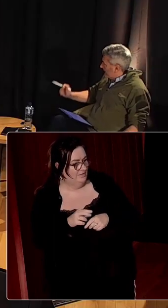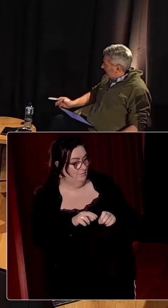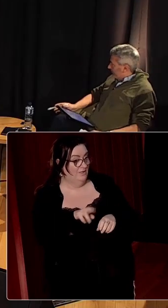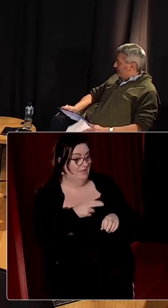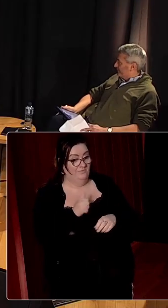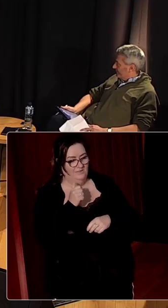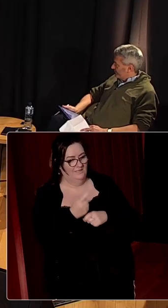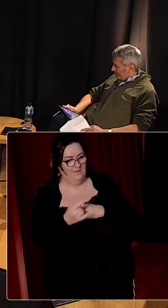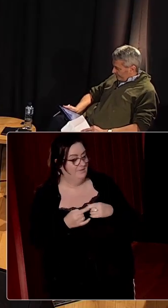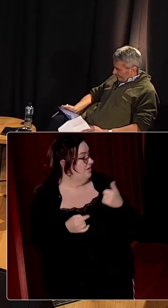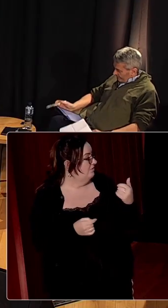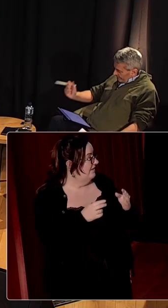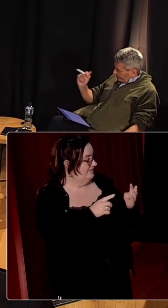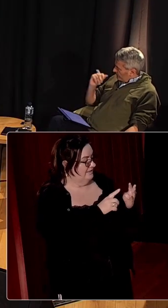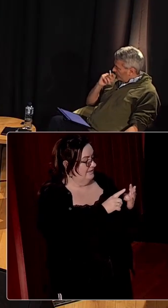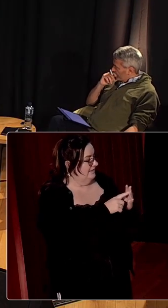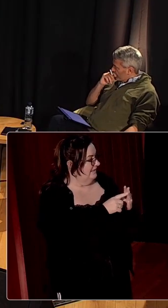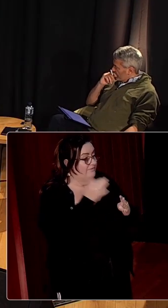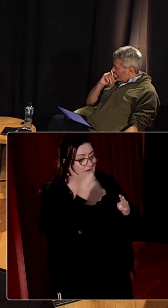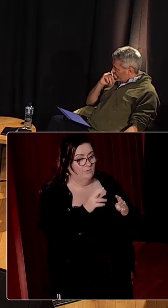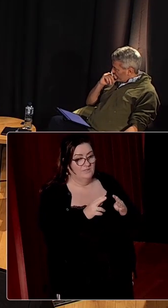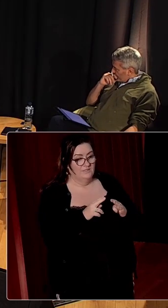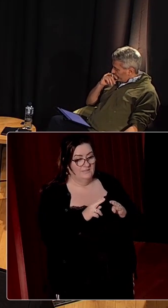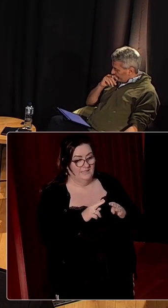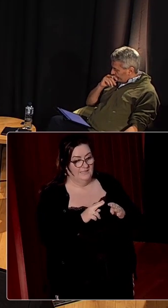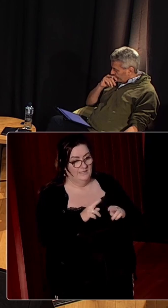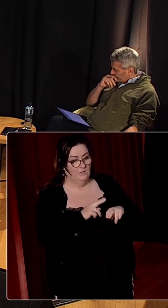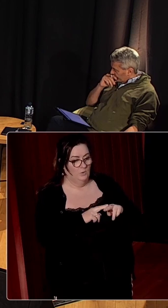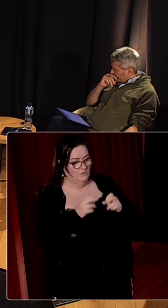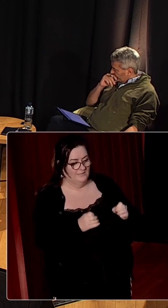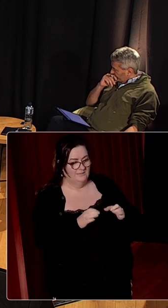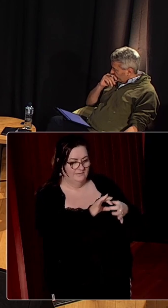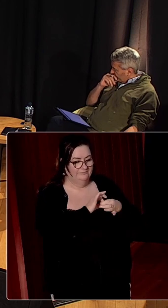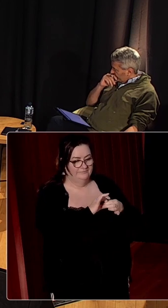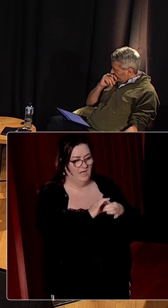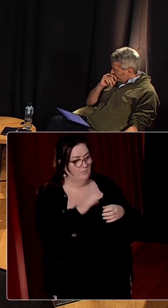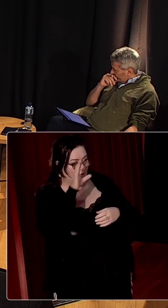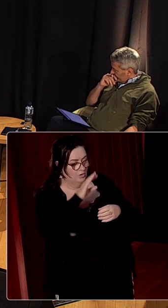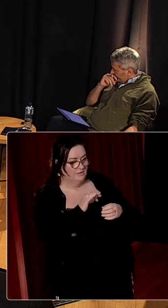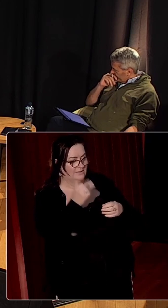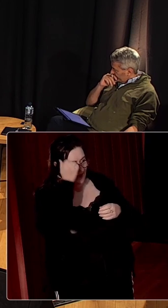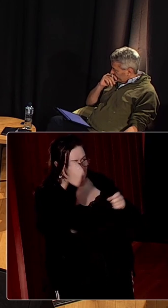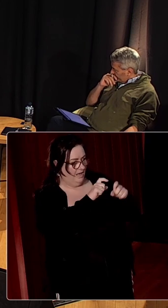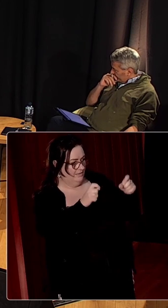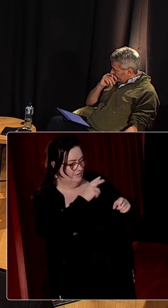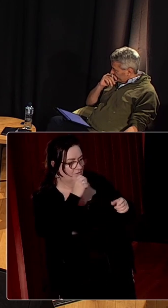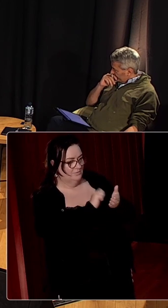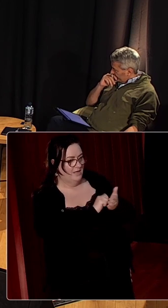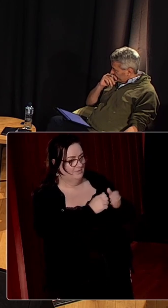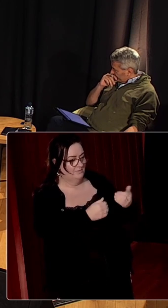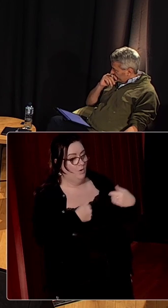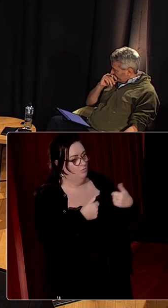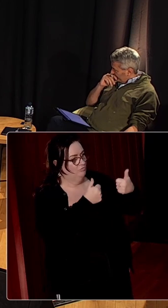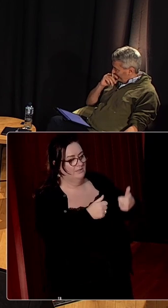absolutely. Absolutely. If I was a unionist, I would not be remotely happy. I'd have looked at the headline on the certain newspaper this morning going,